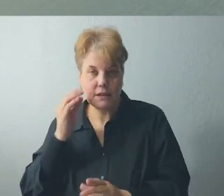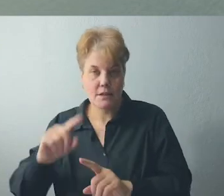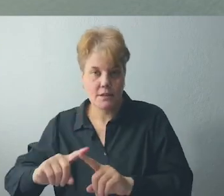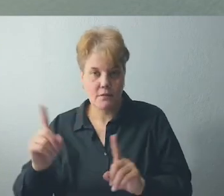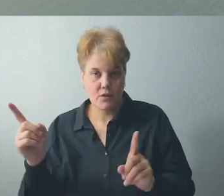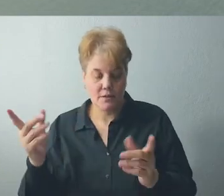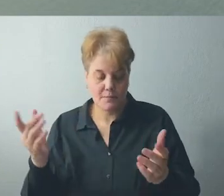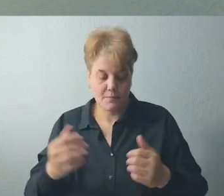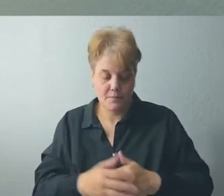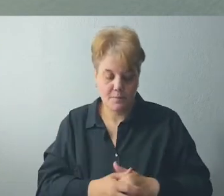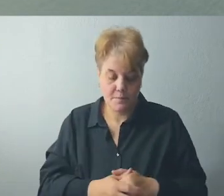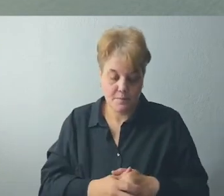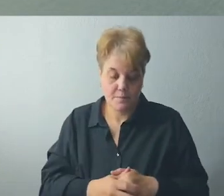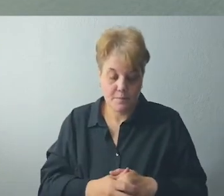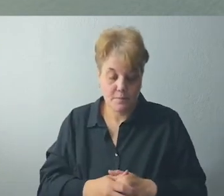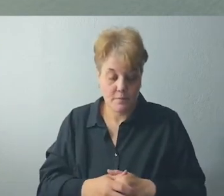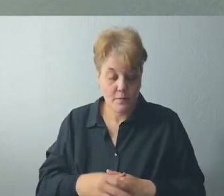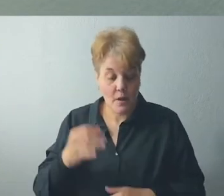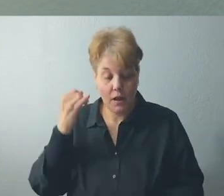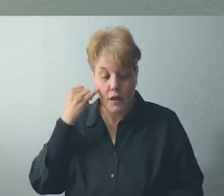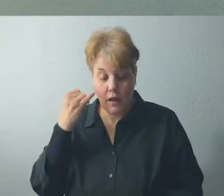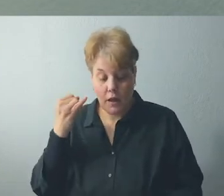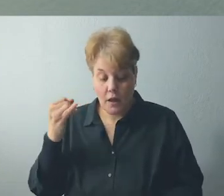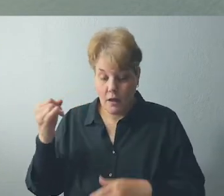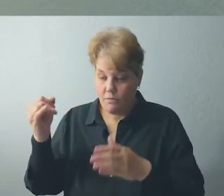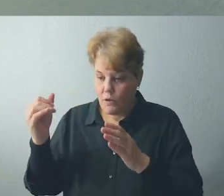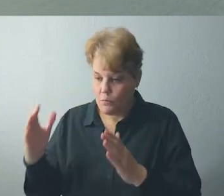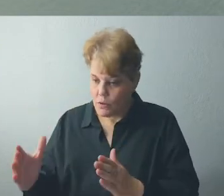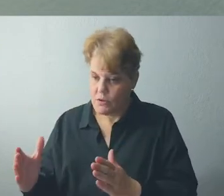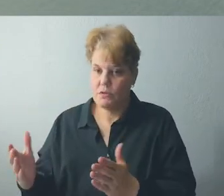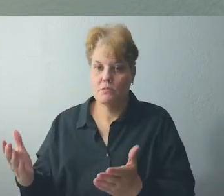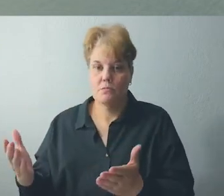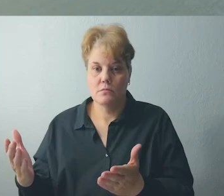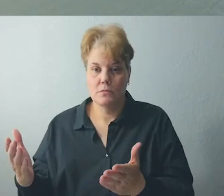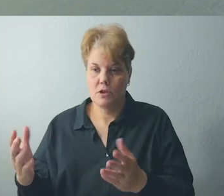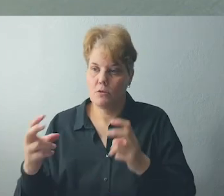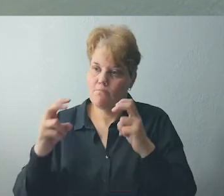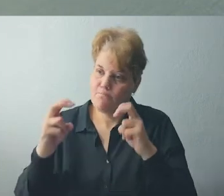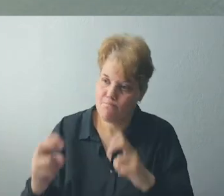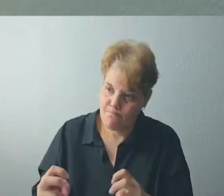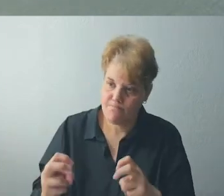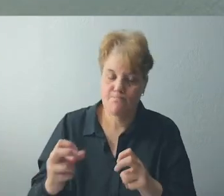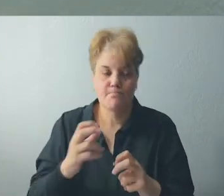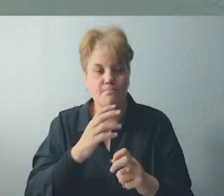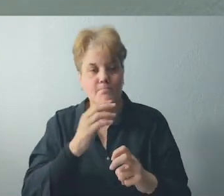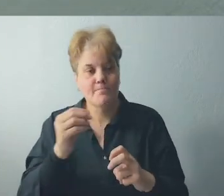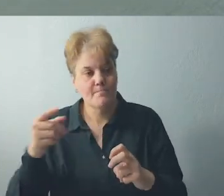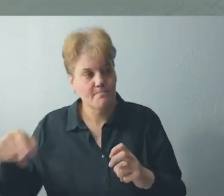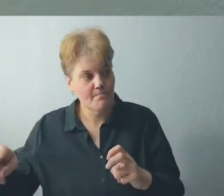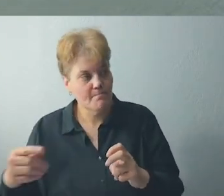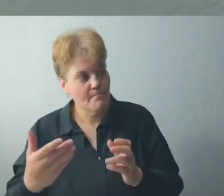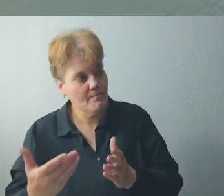A friend, perhaps a co-worker, maybe someone that you serve within our church